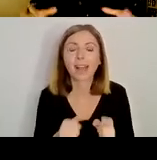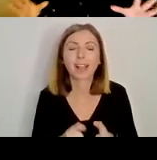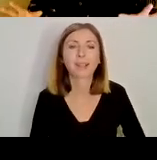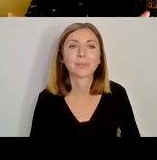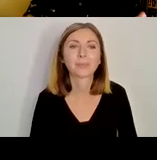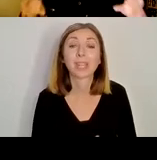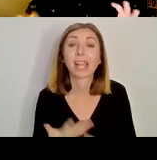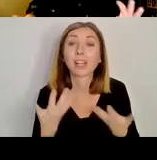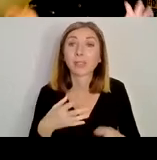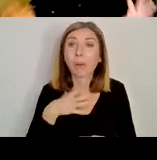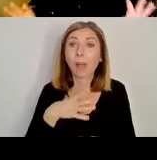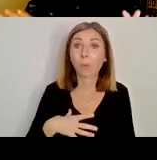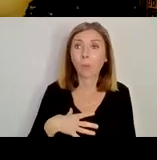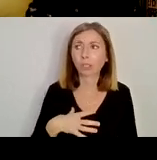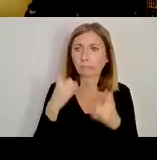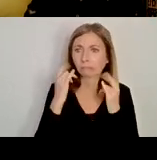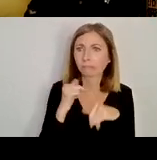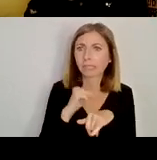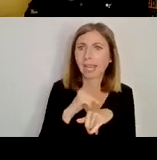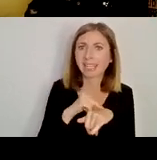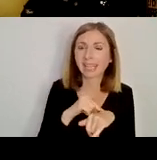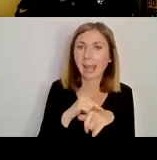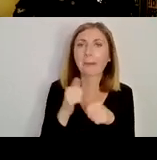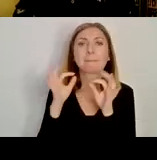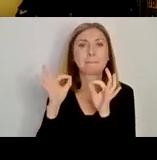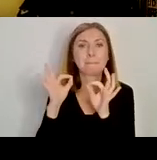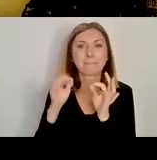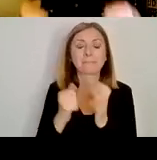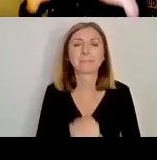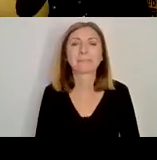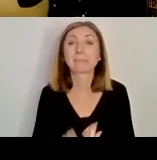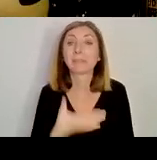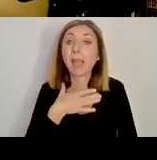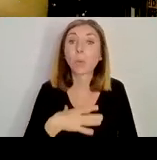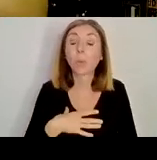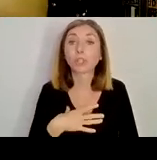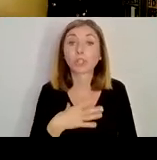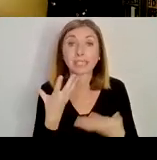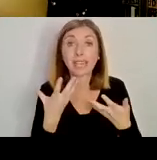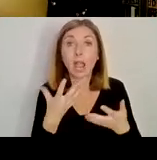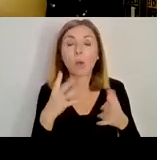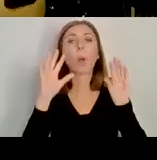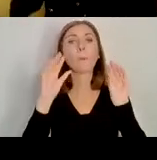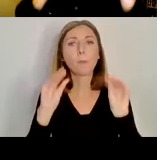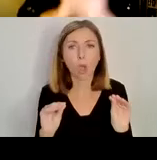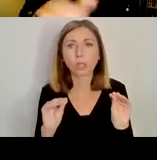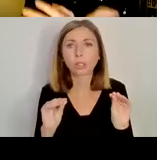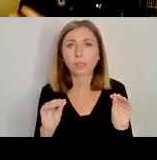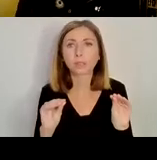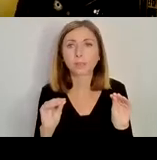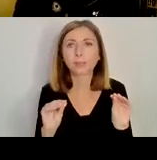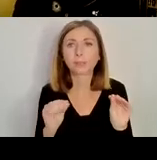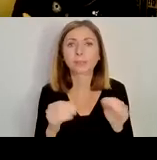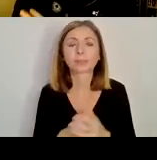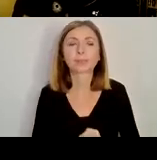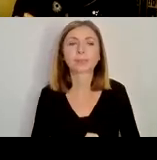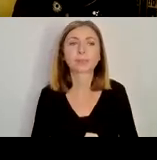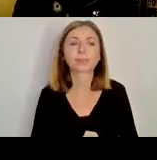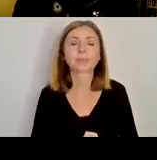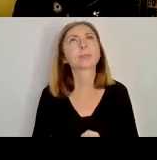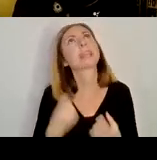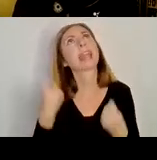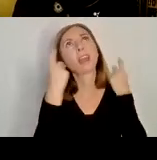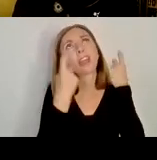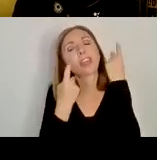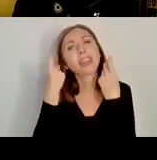just looking at my time, I've just got it about right, is I want to just pause for a moment and to think